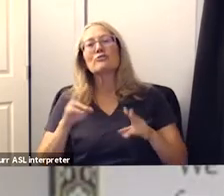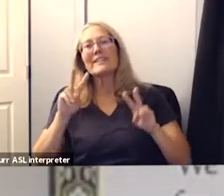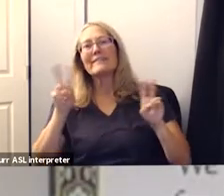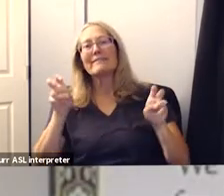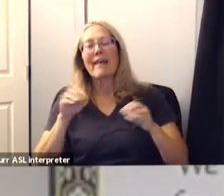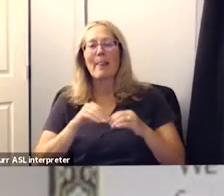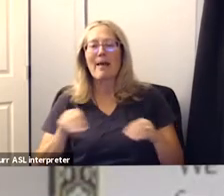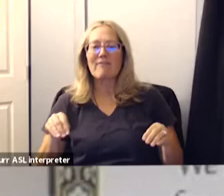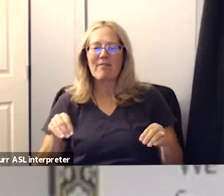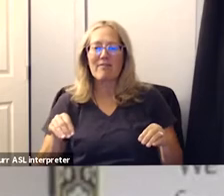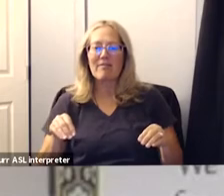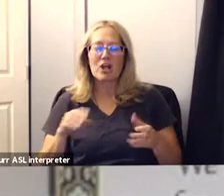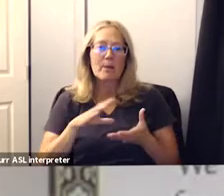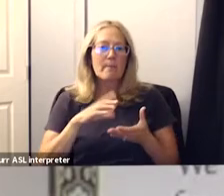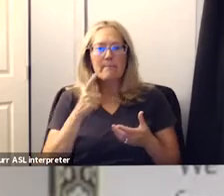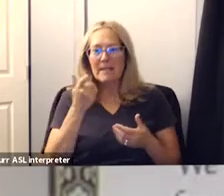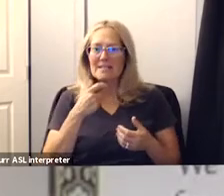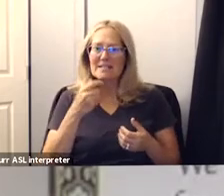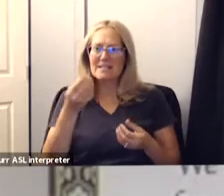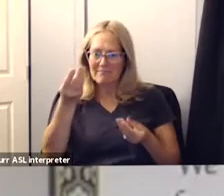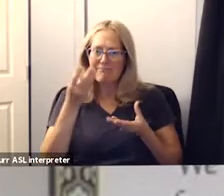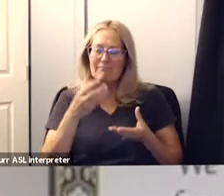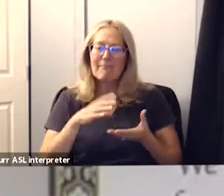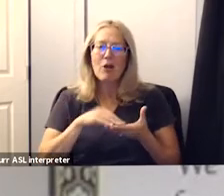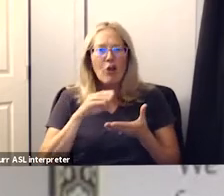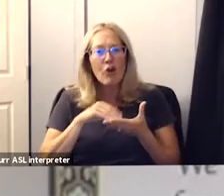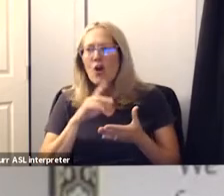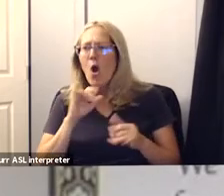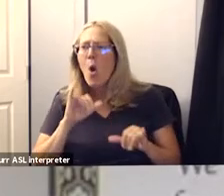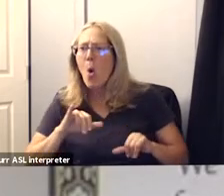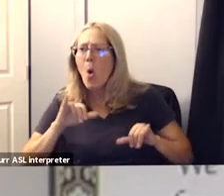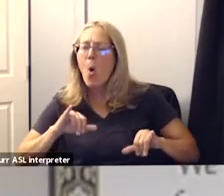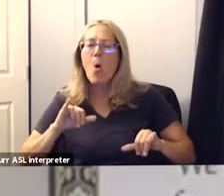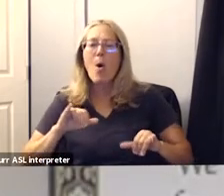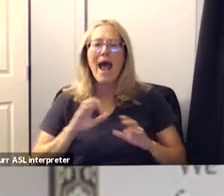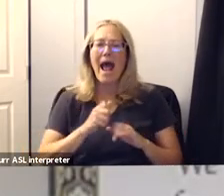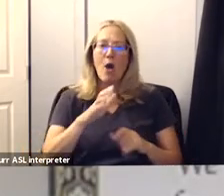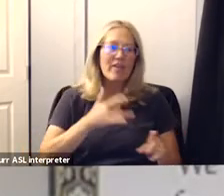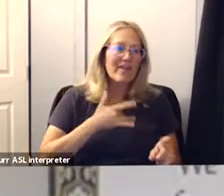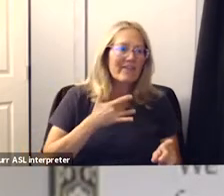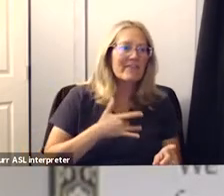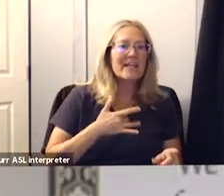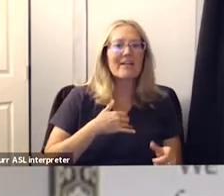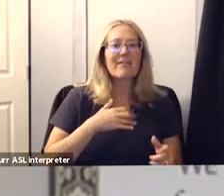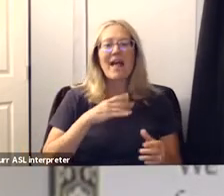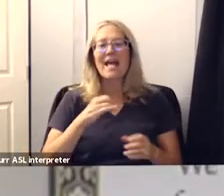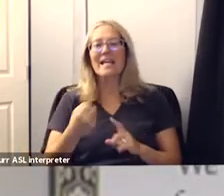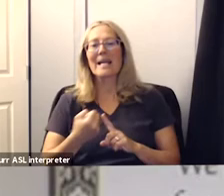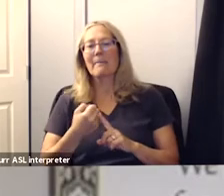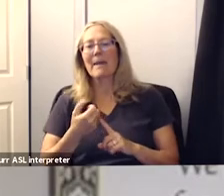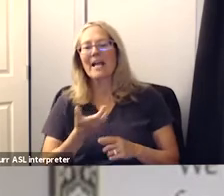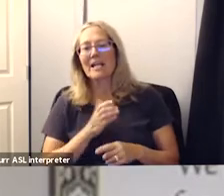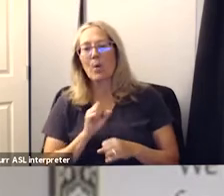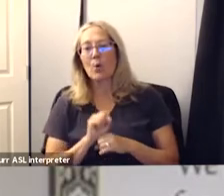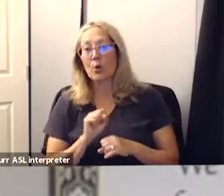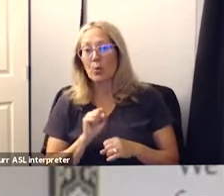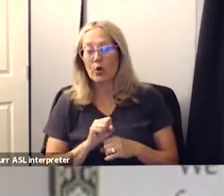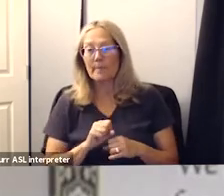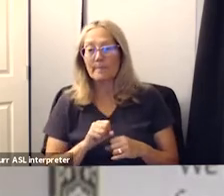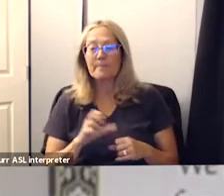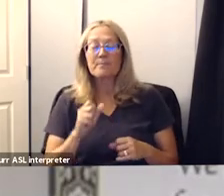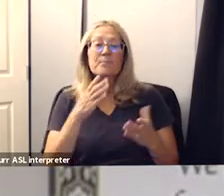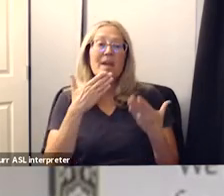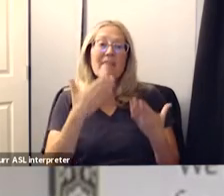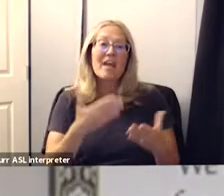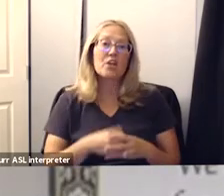there's so much that we can learn from them how they're feeling and how we and how that impacts the work that we do also again welcome dawson thank you so